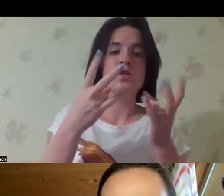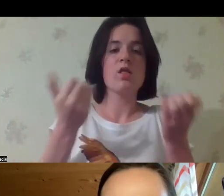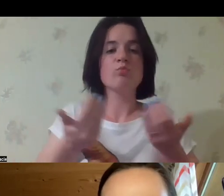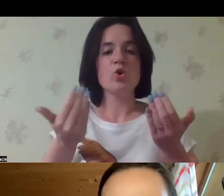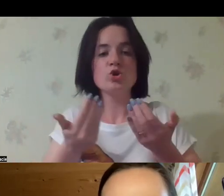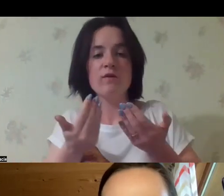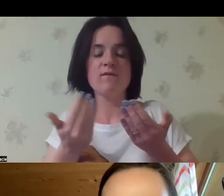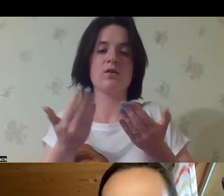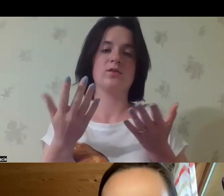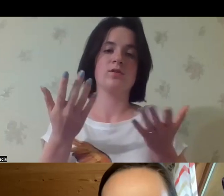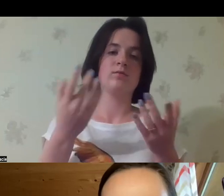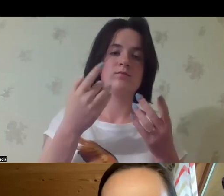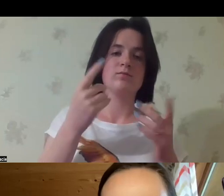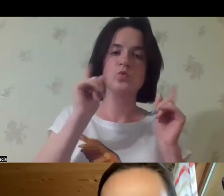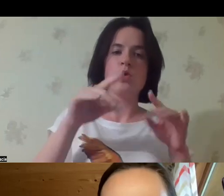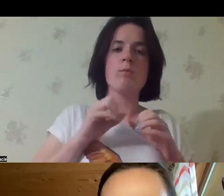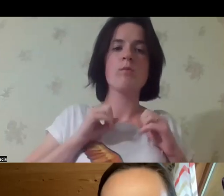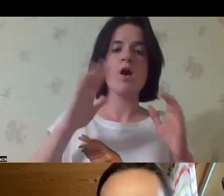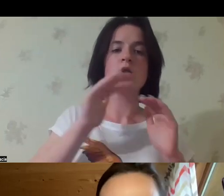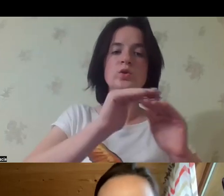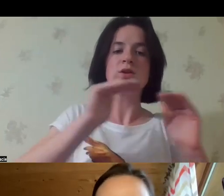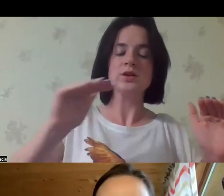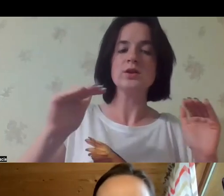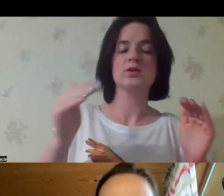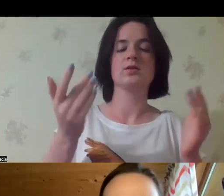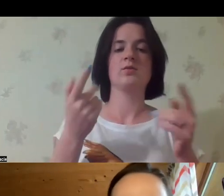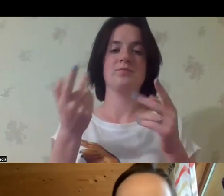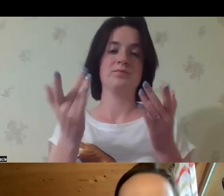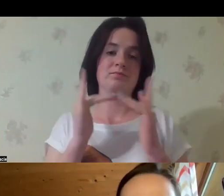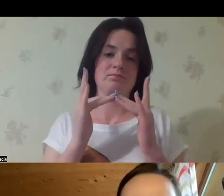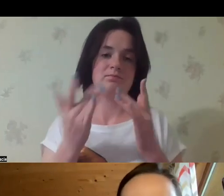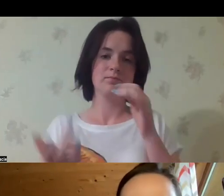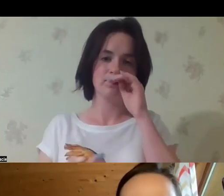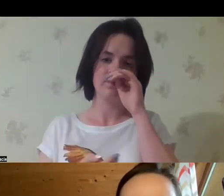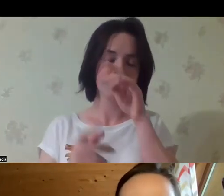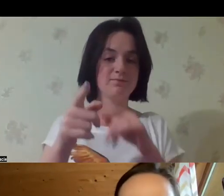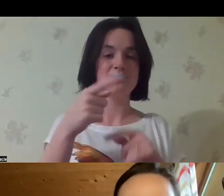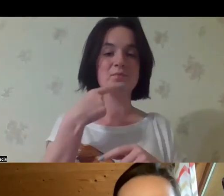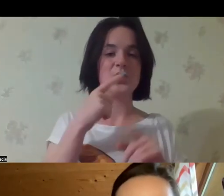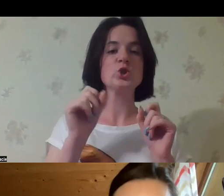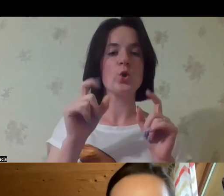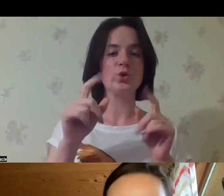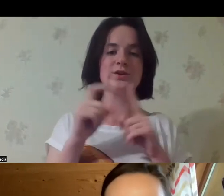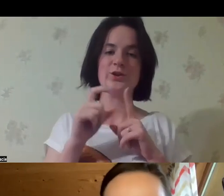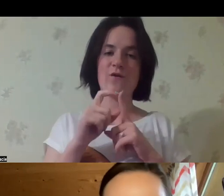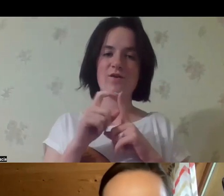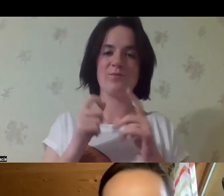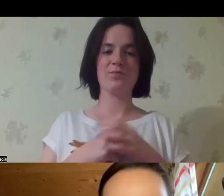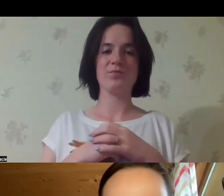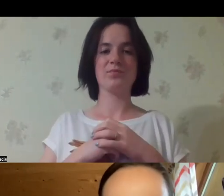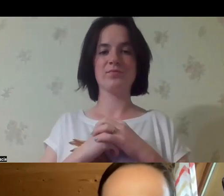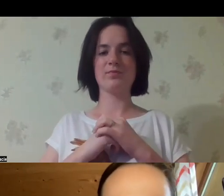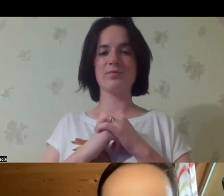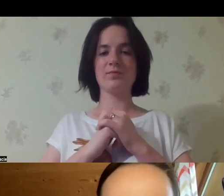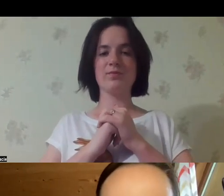funding for the institutions. They would rather shift this focus of help to the families. This is a